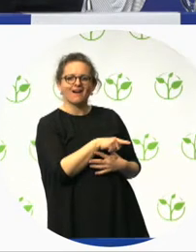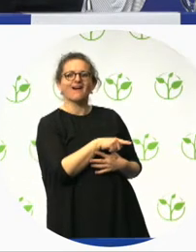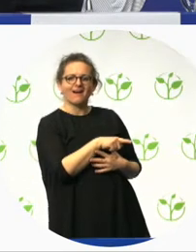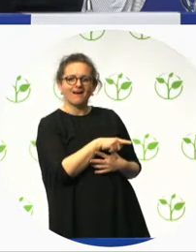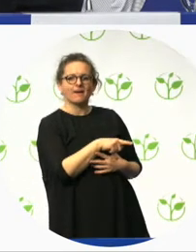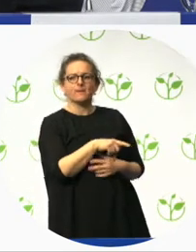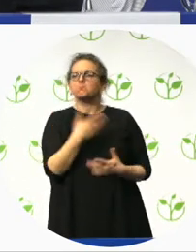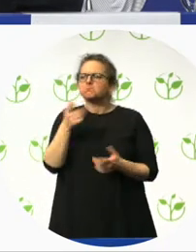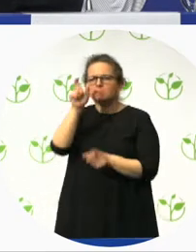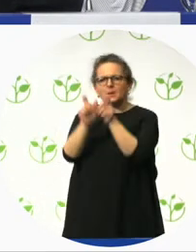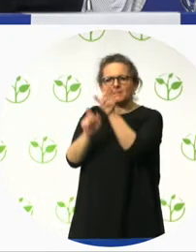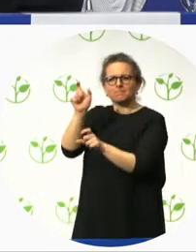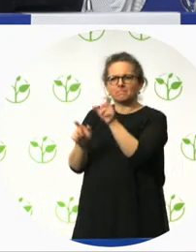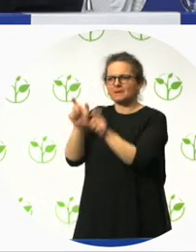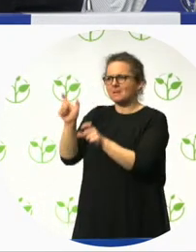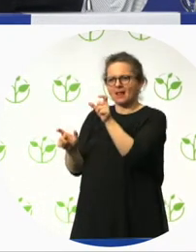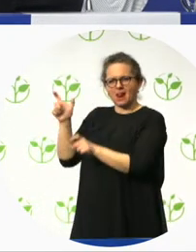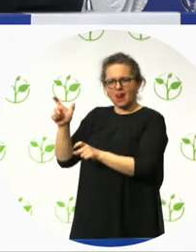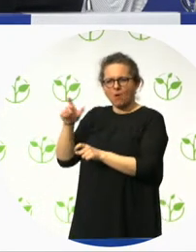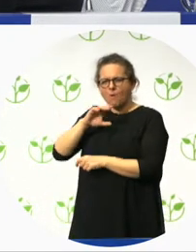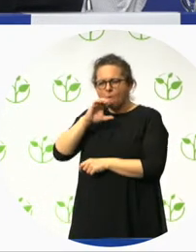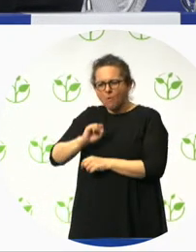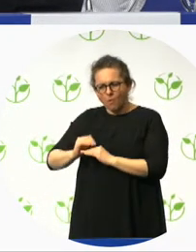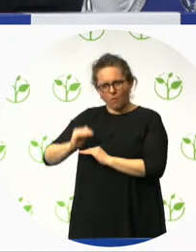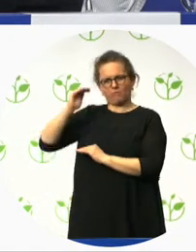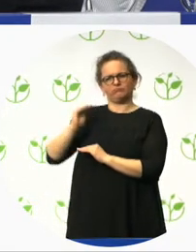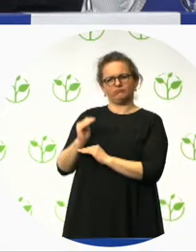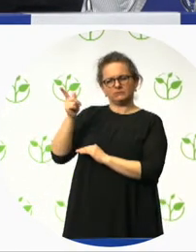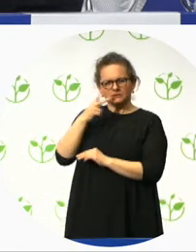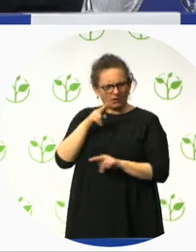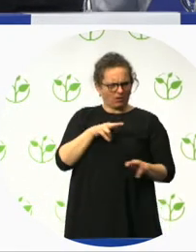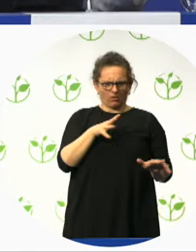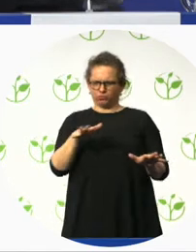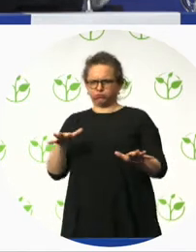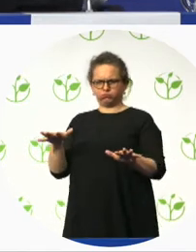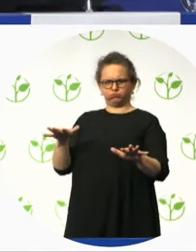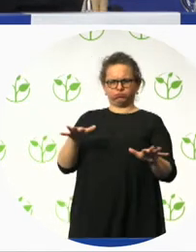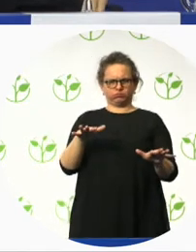And so just about anywhere in the building, they can look back and see this yellow and know where they came into the project.